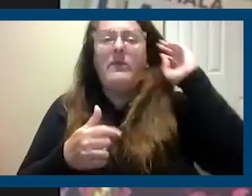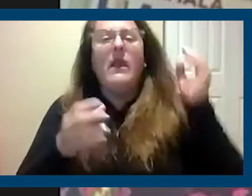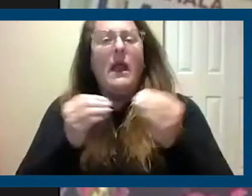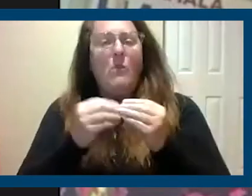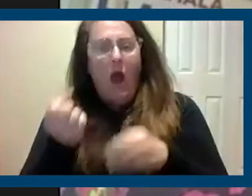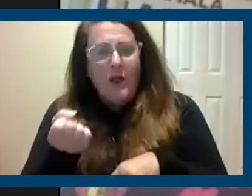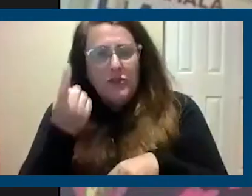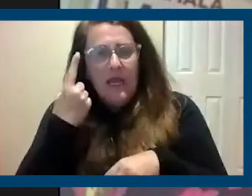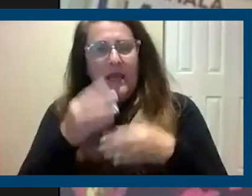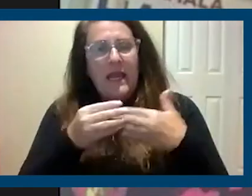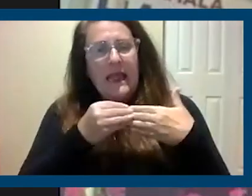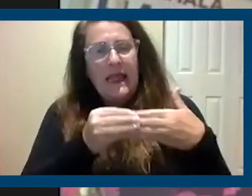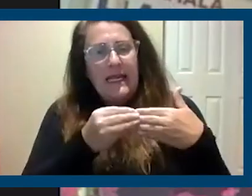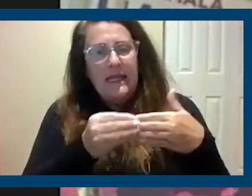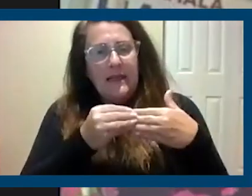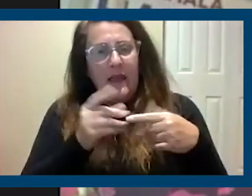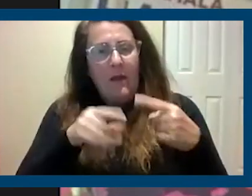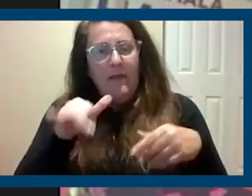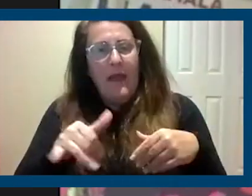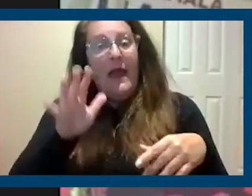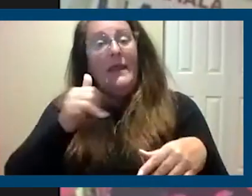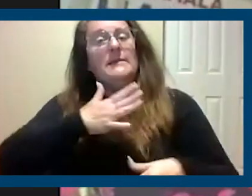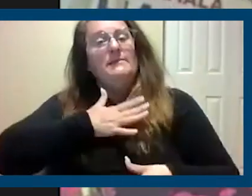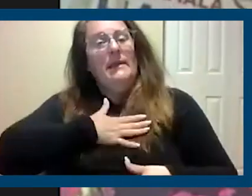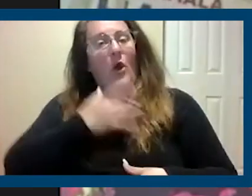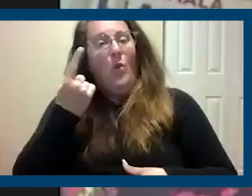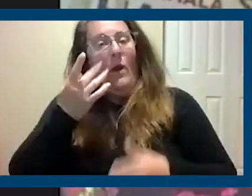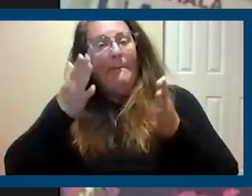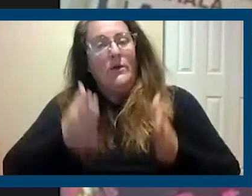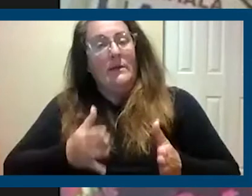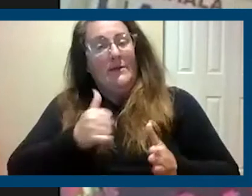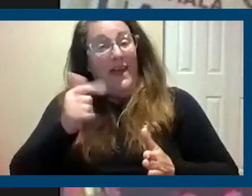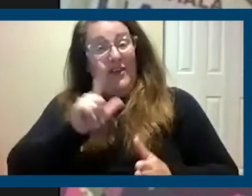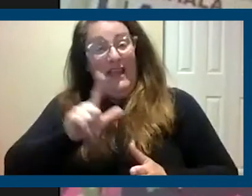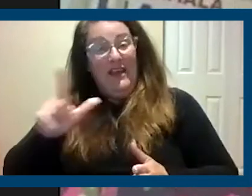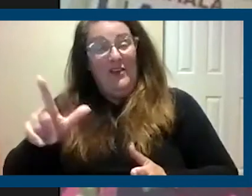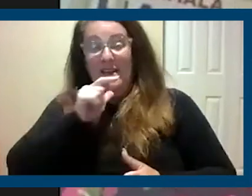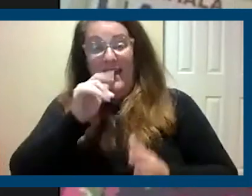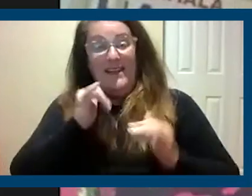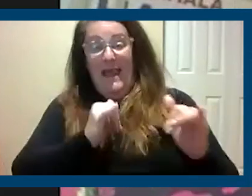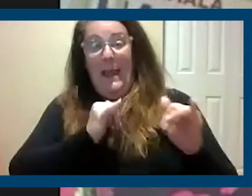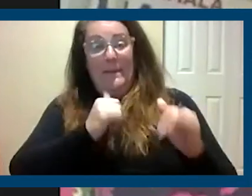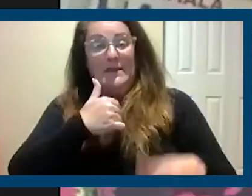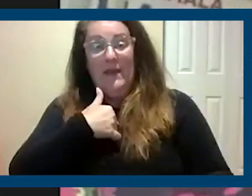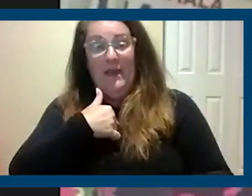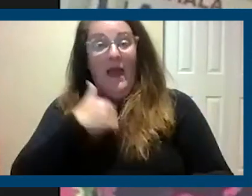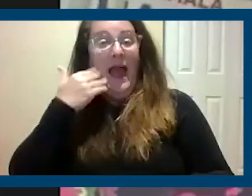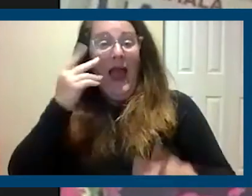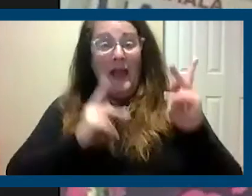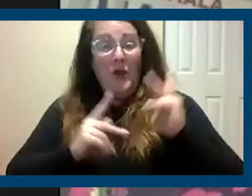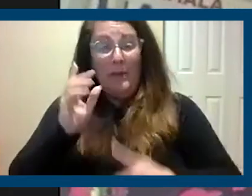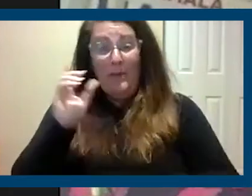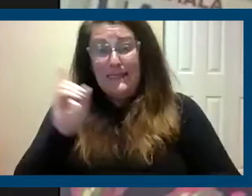understanding, but that's me, just one person. have many landlords that are not like that. know people within the Democratic